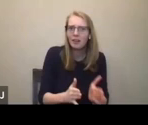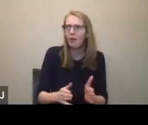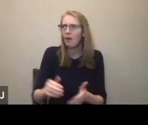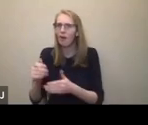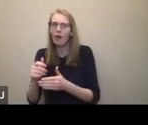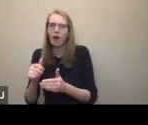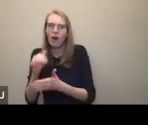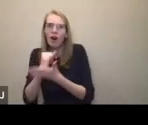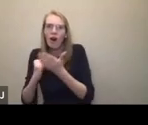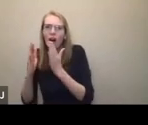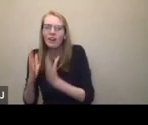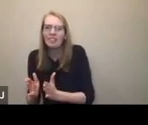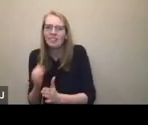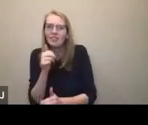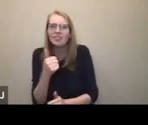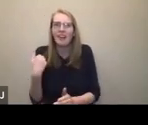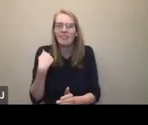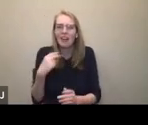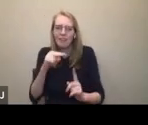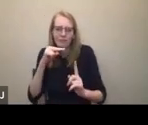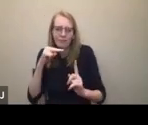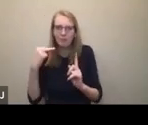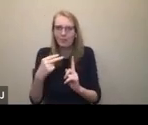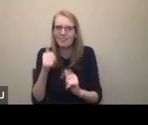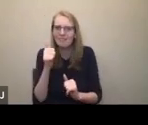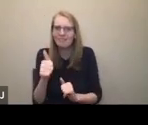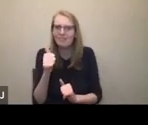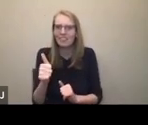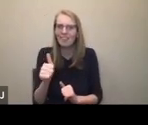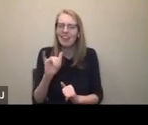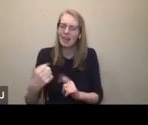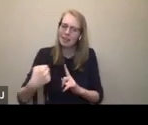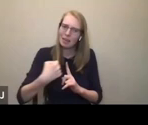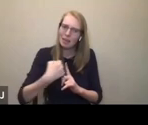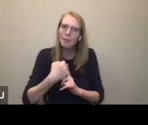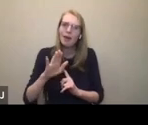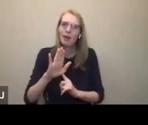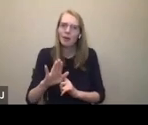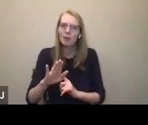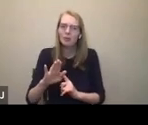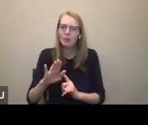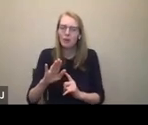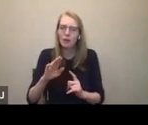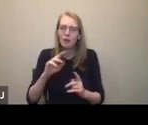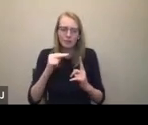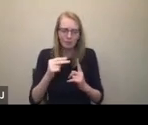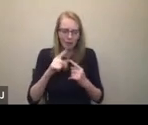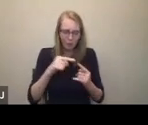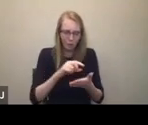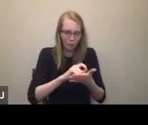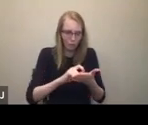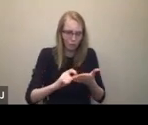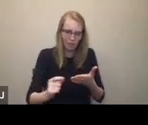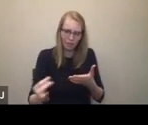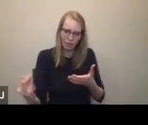you've been shaped by your own personal lived experience, and what you write about, that filters into what you write about, or what you perform. So it's